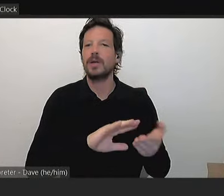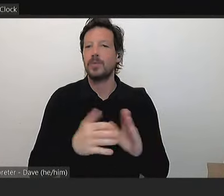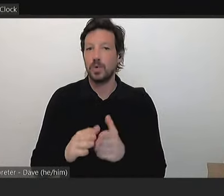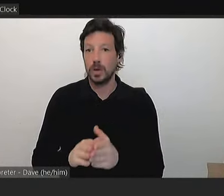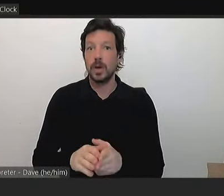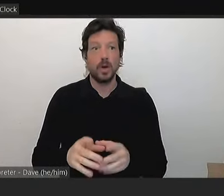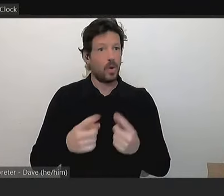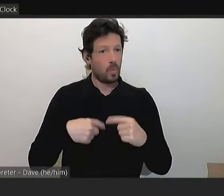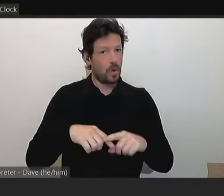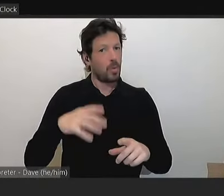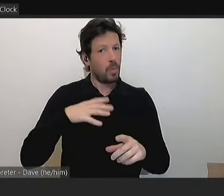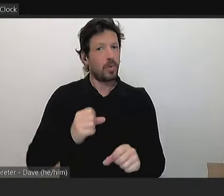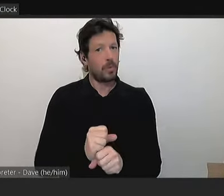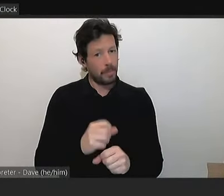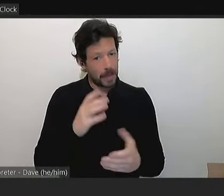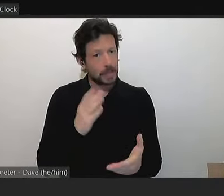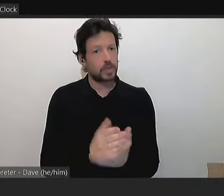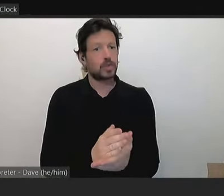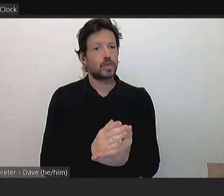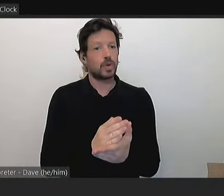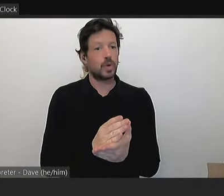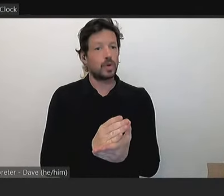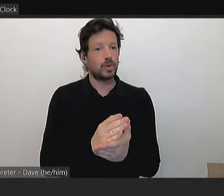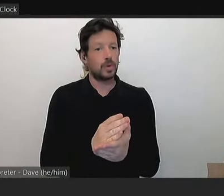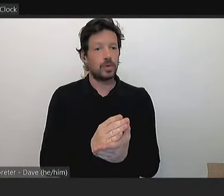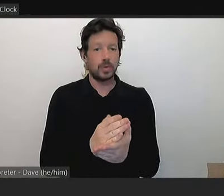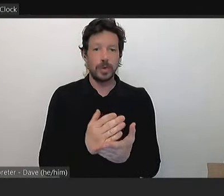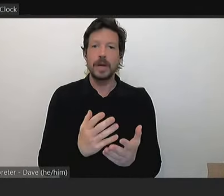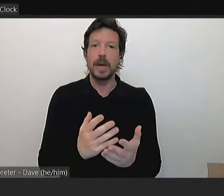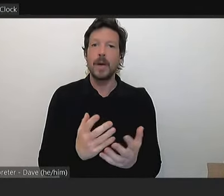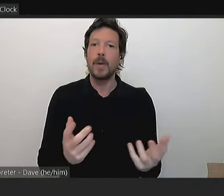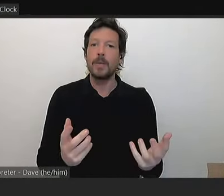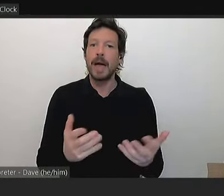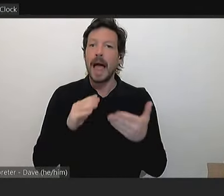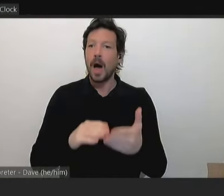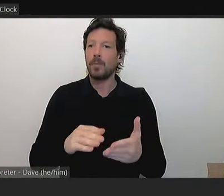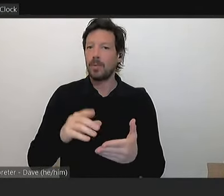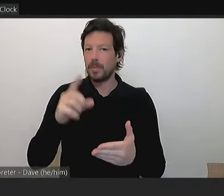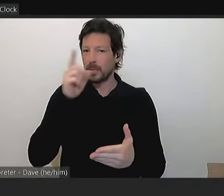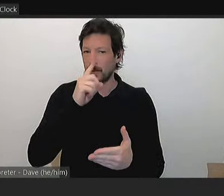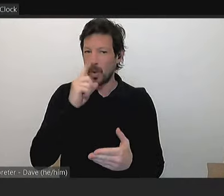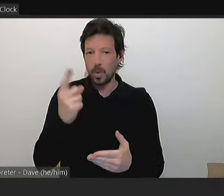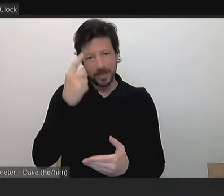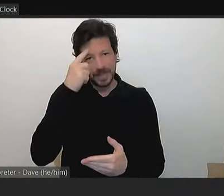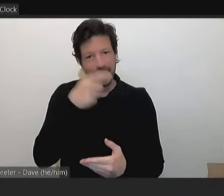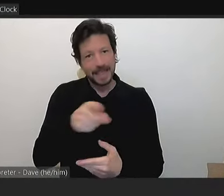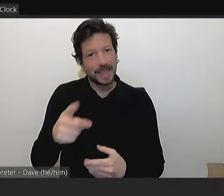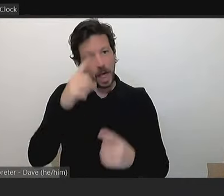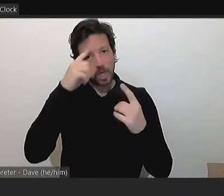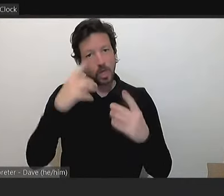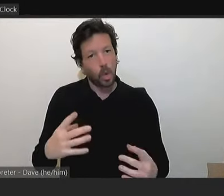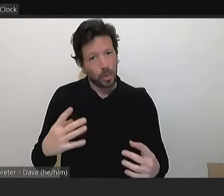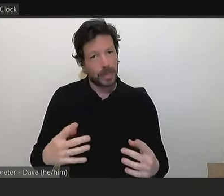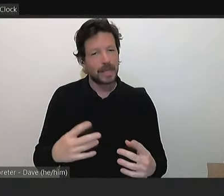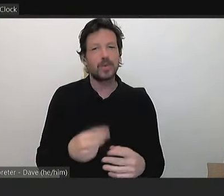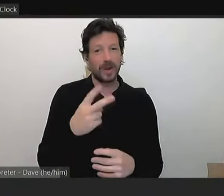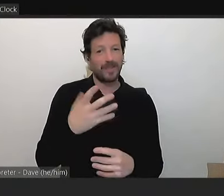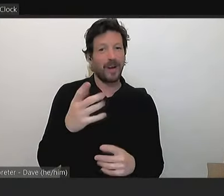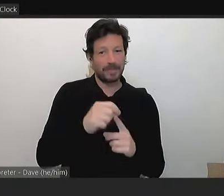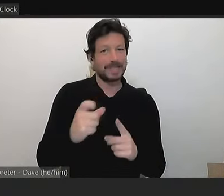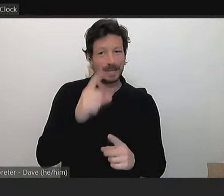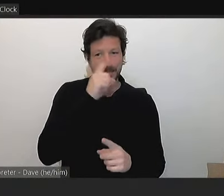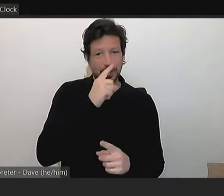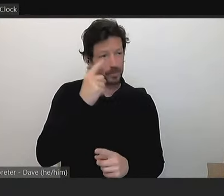24% of Australians who identify themselves to be lonely. Unlike clubs we compete against, the Bulllands have a categoric